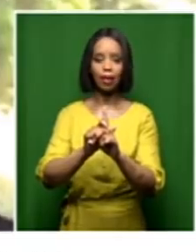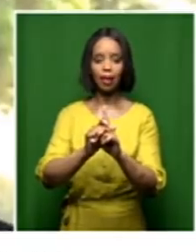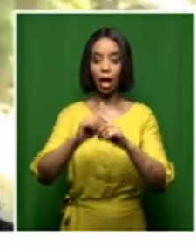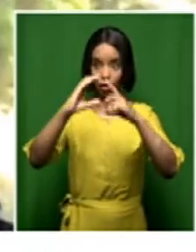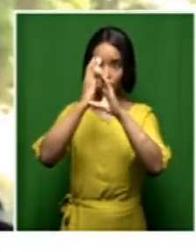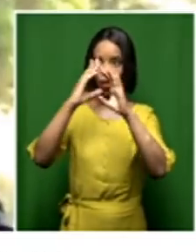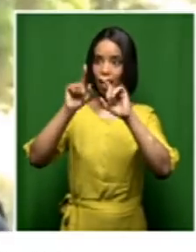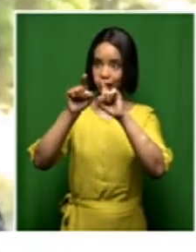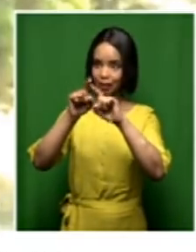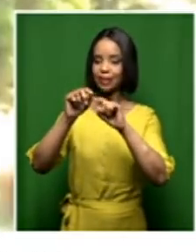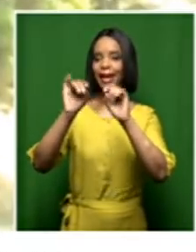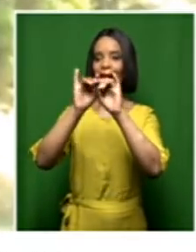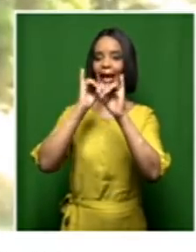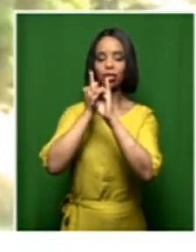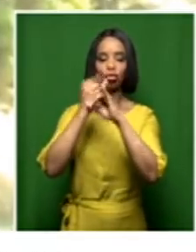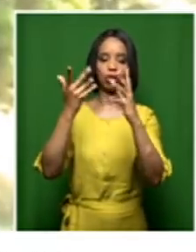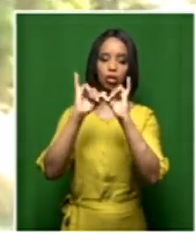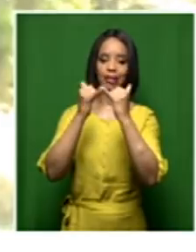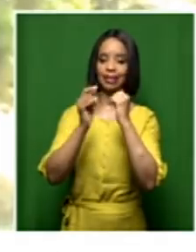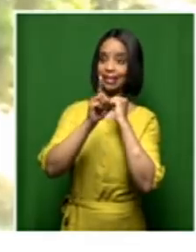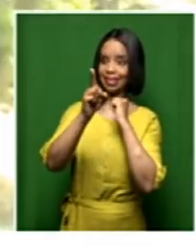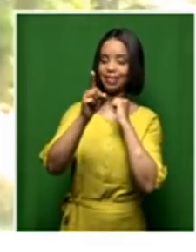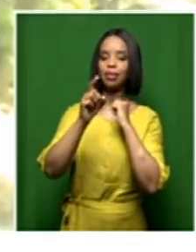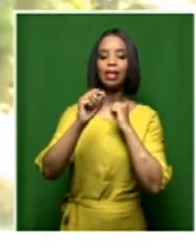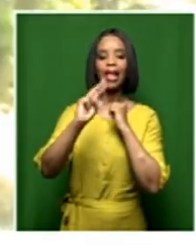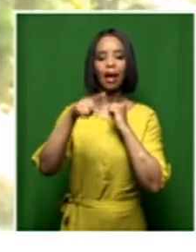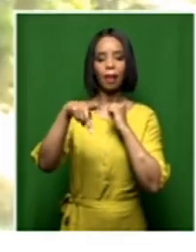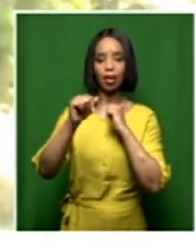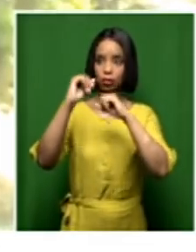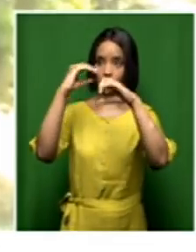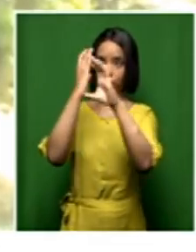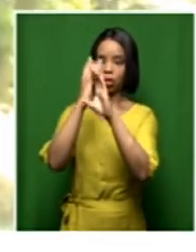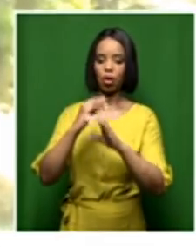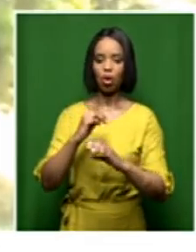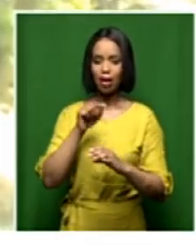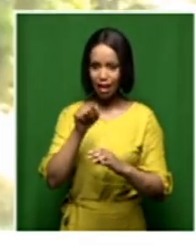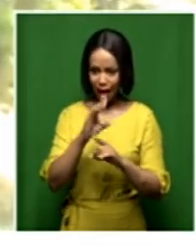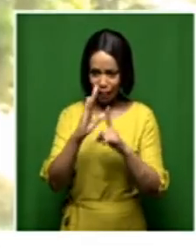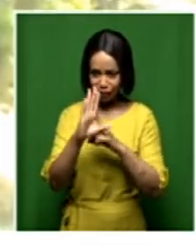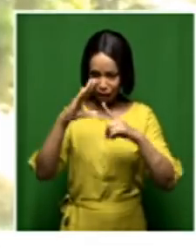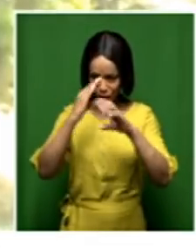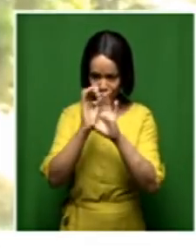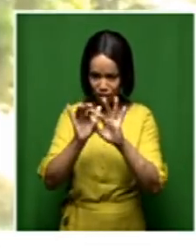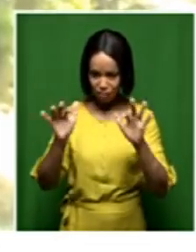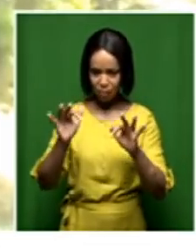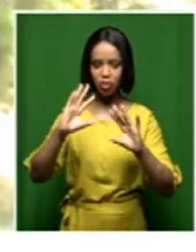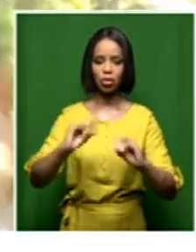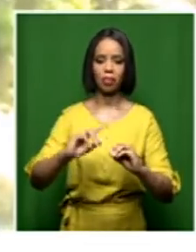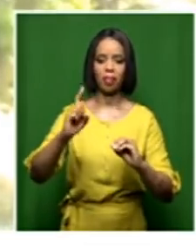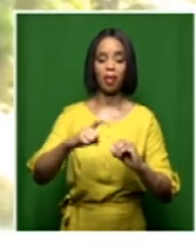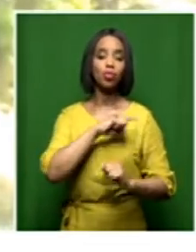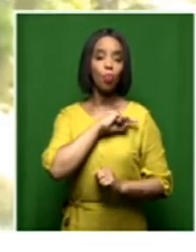-centered institutions. Because our focus is that we want to build a very strong NPA